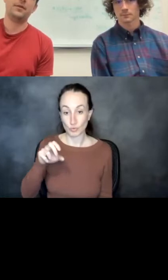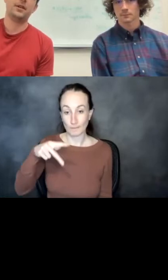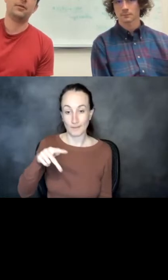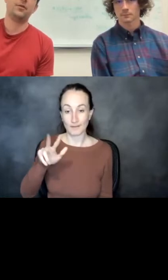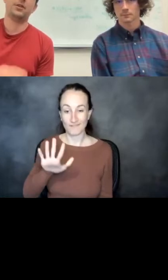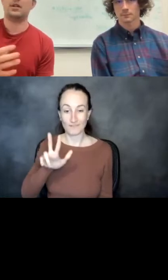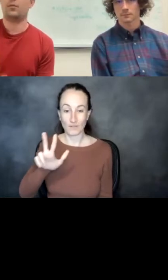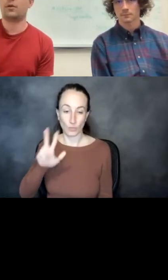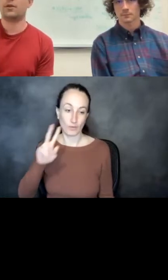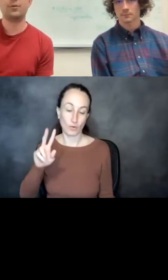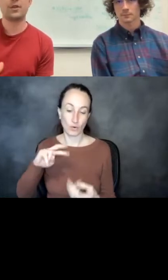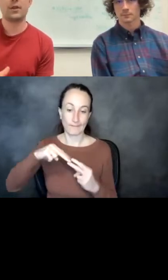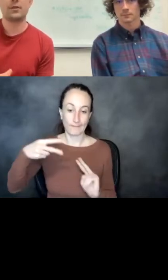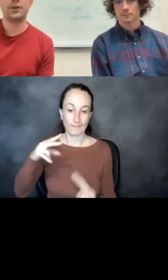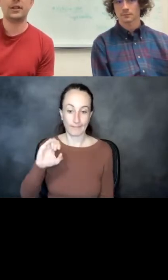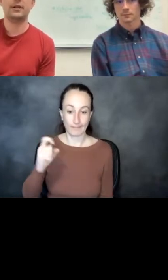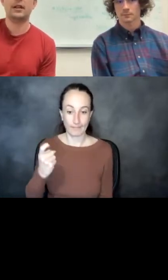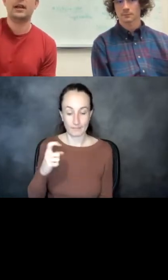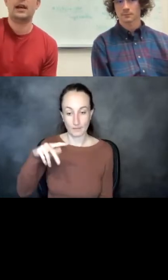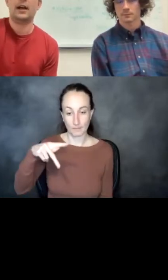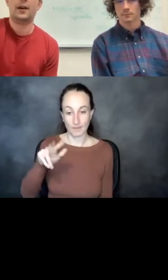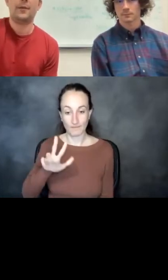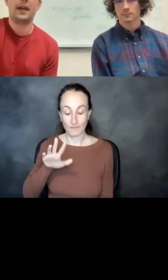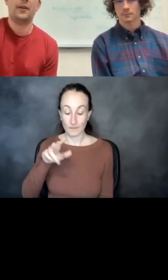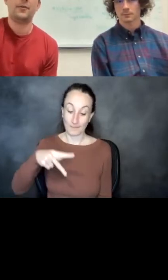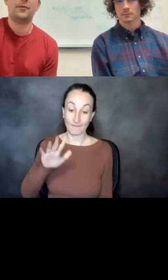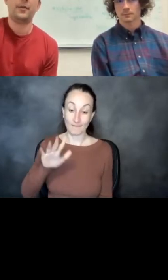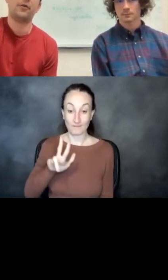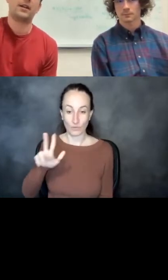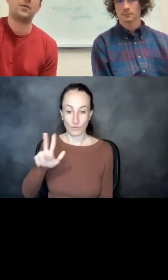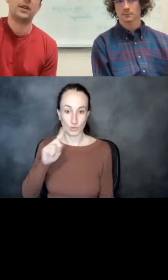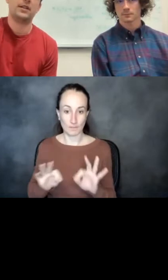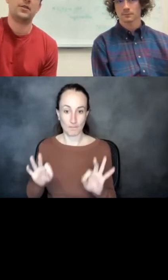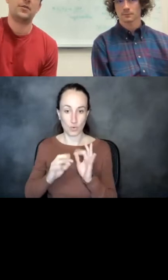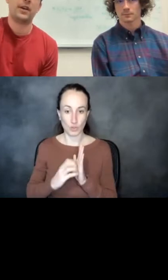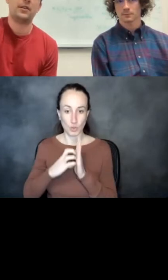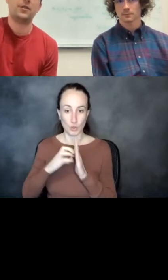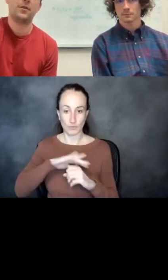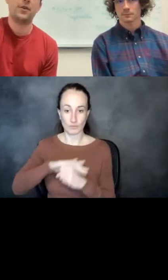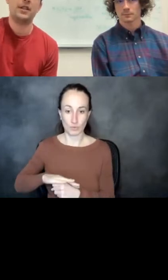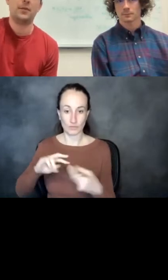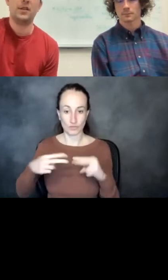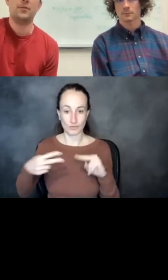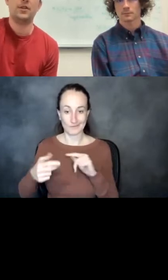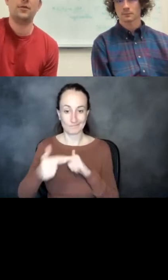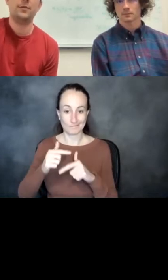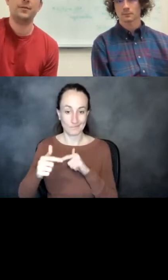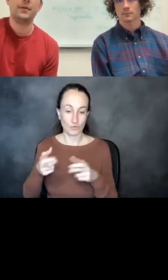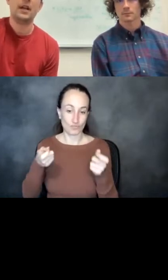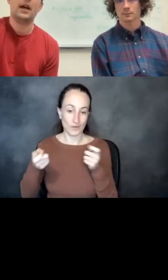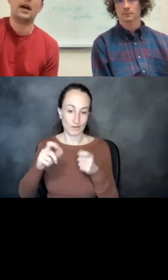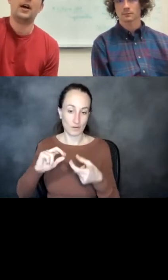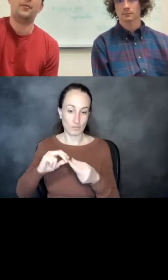from p53, which is an important tumor suppressor gene, and interacts with its regulatory protein, MDM2.